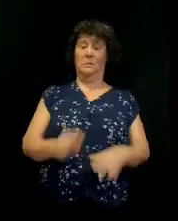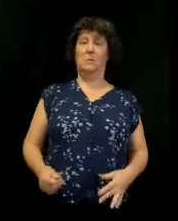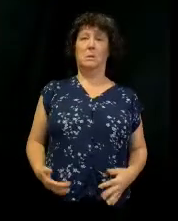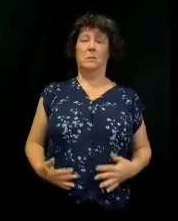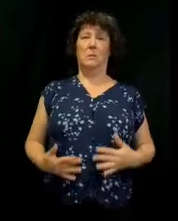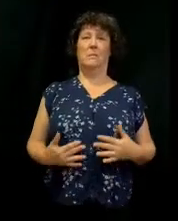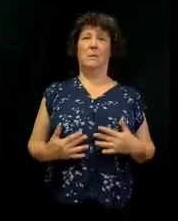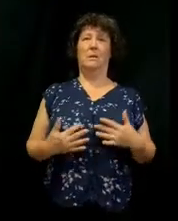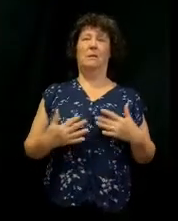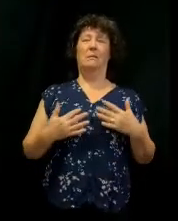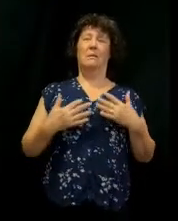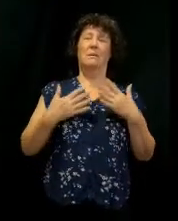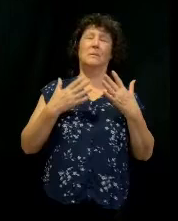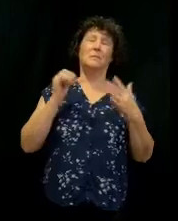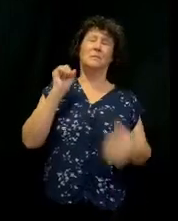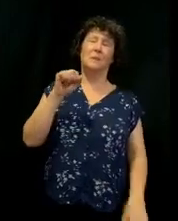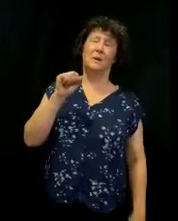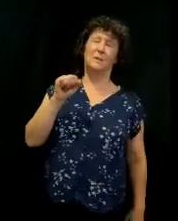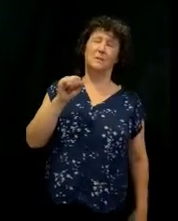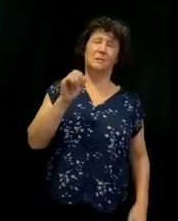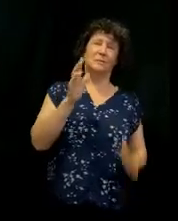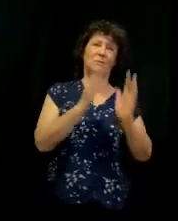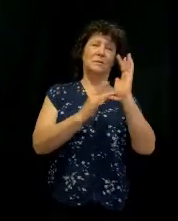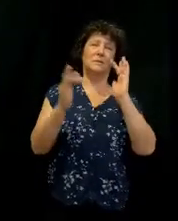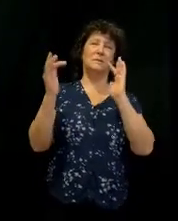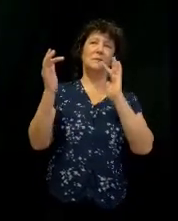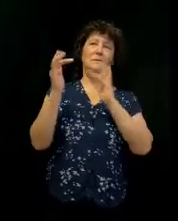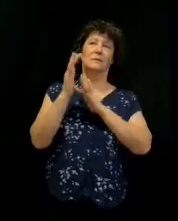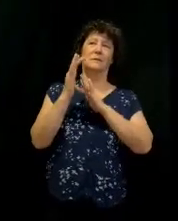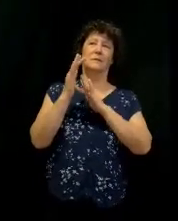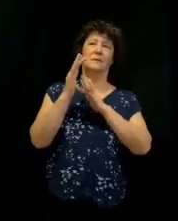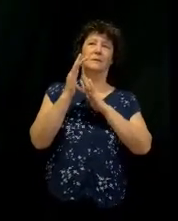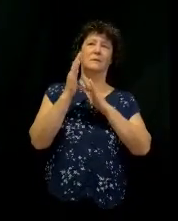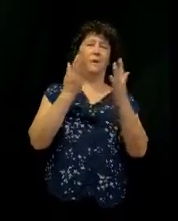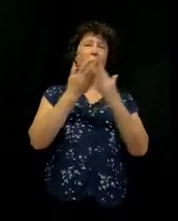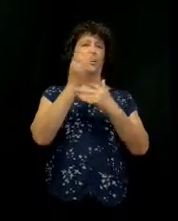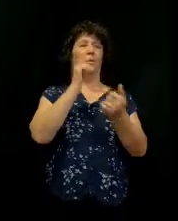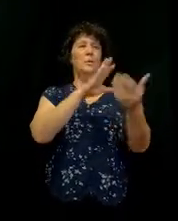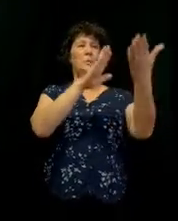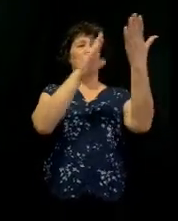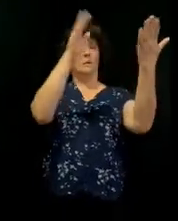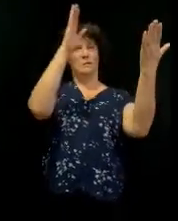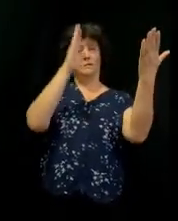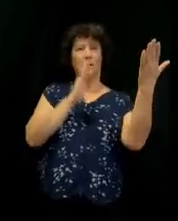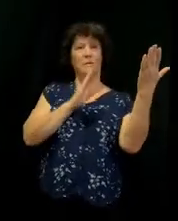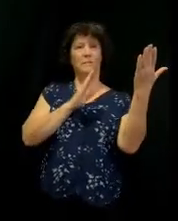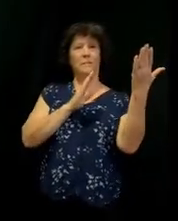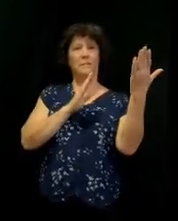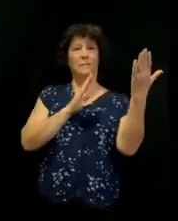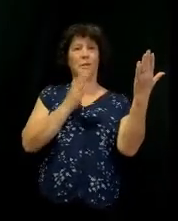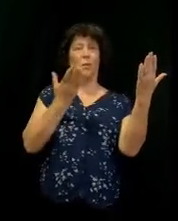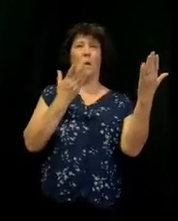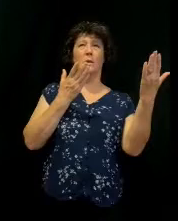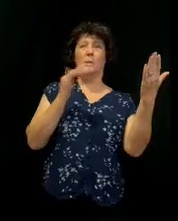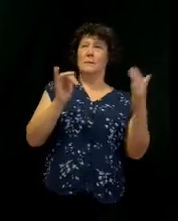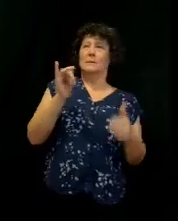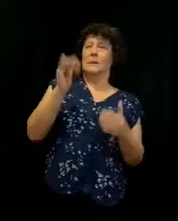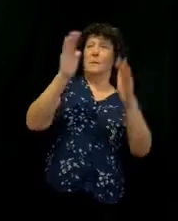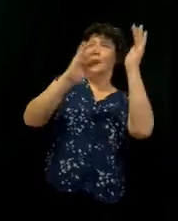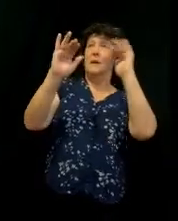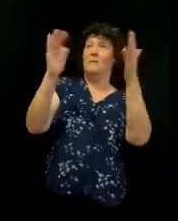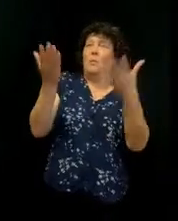fueled, fueled by the presence of the Lord. What's it going to be like in heaven, church?